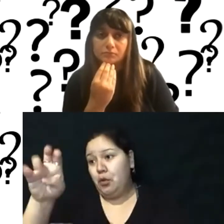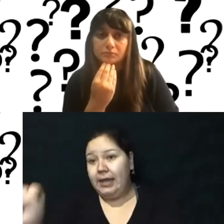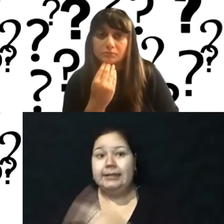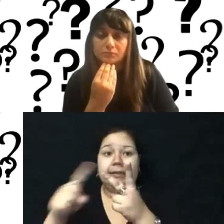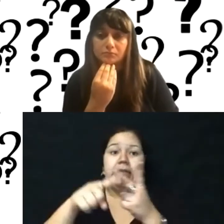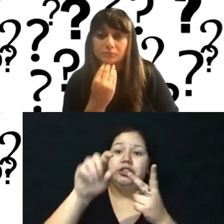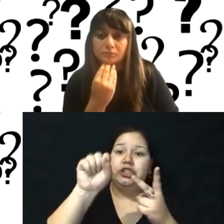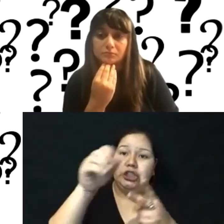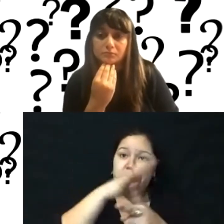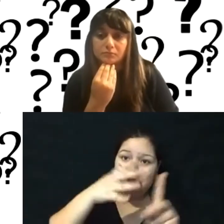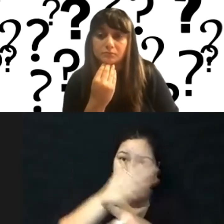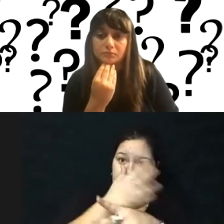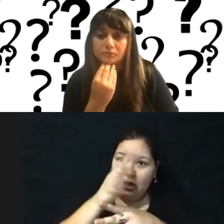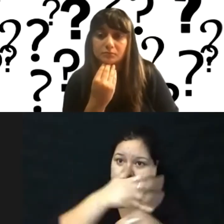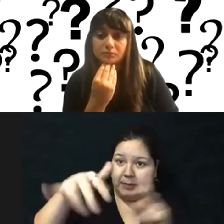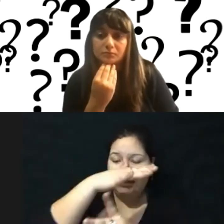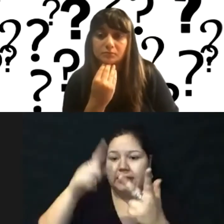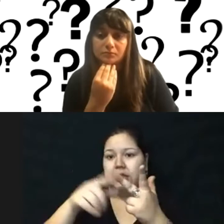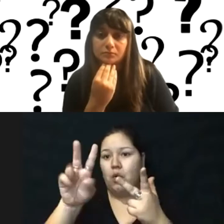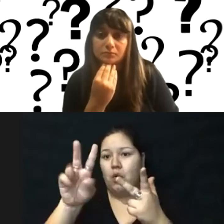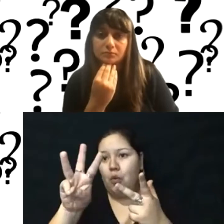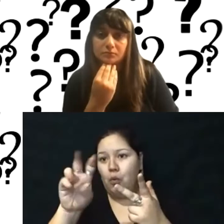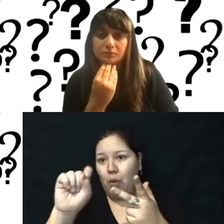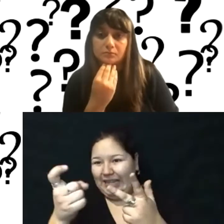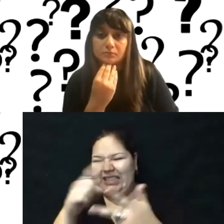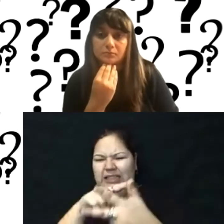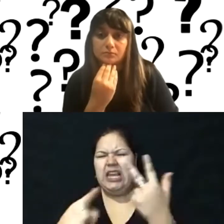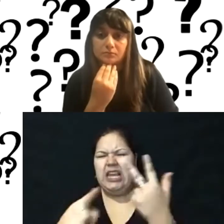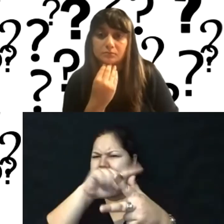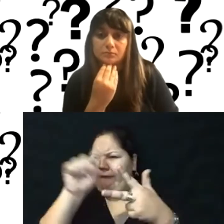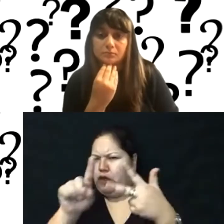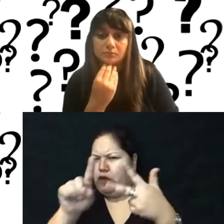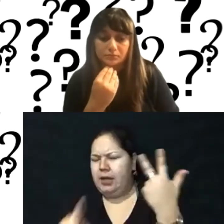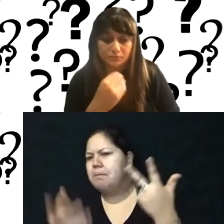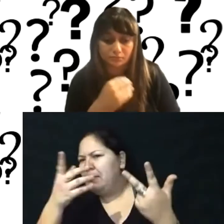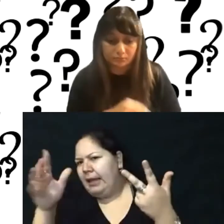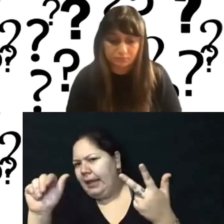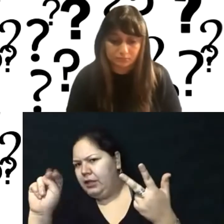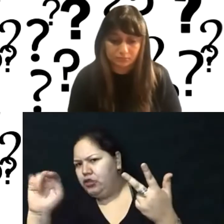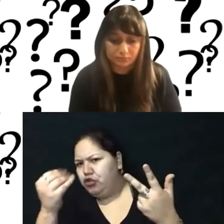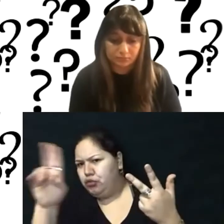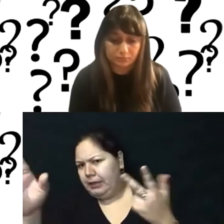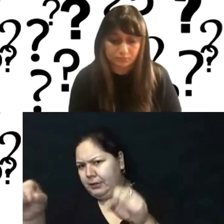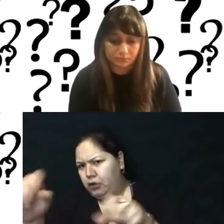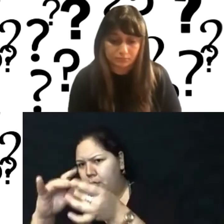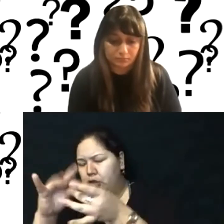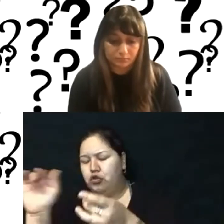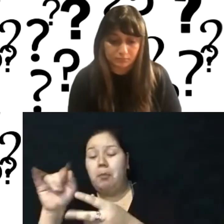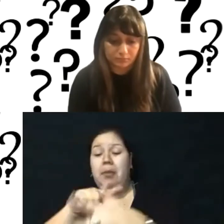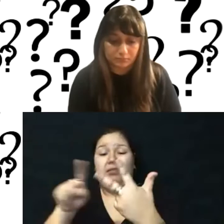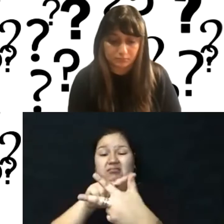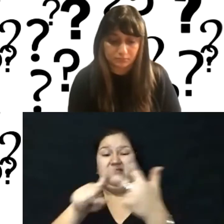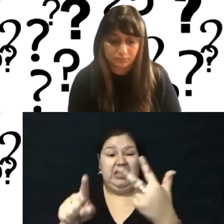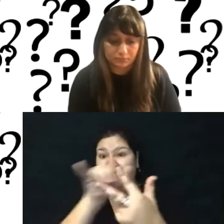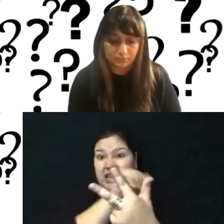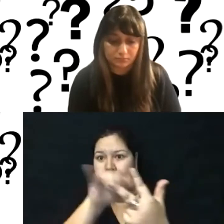maybe, um, uh, and you can comment on this too, is that like, from my perspective, if you're an organization that